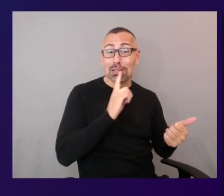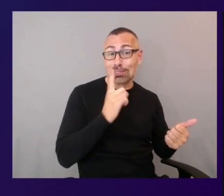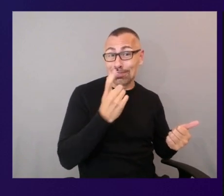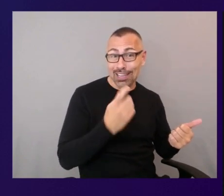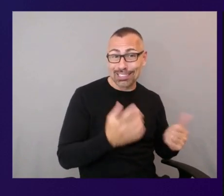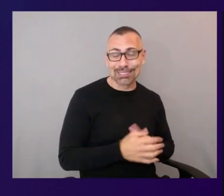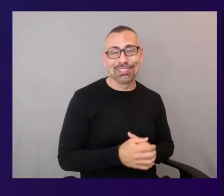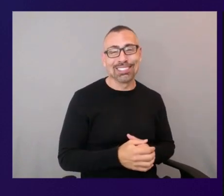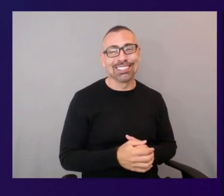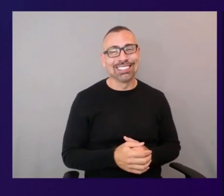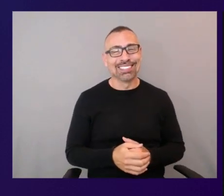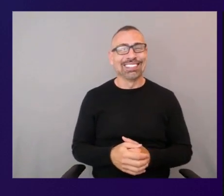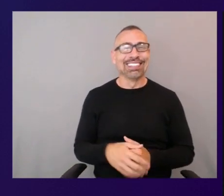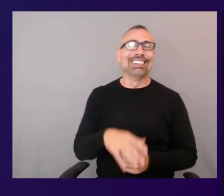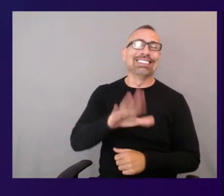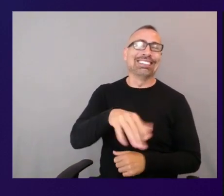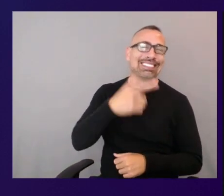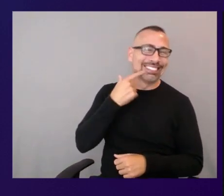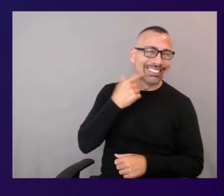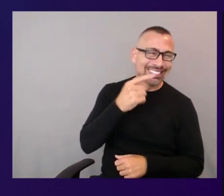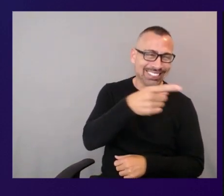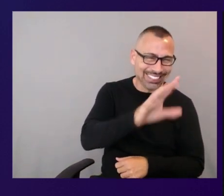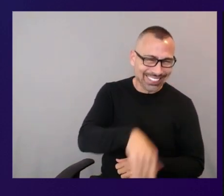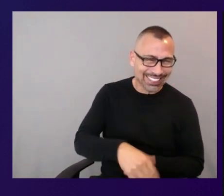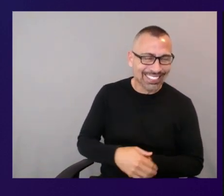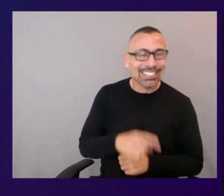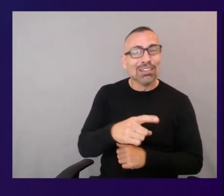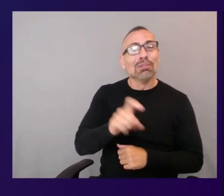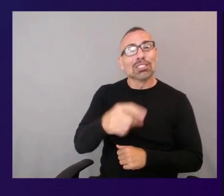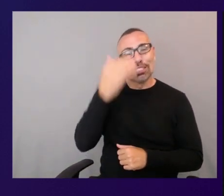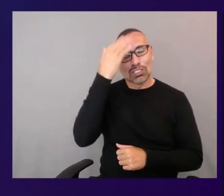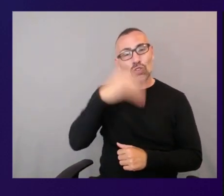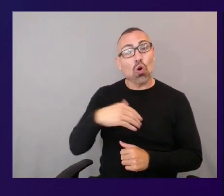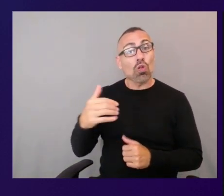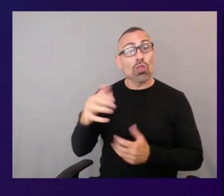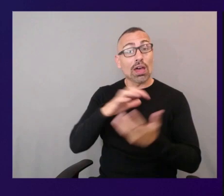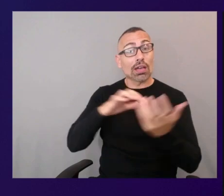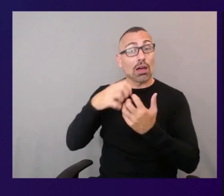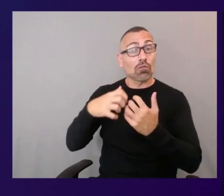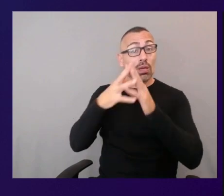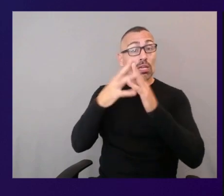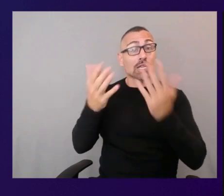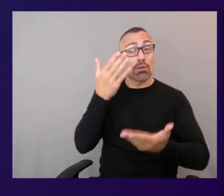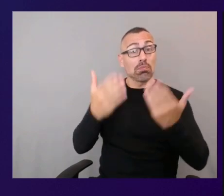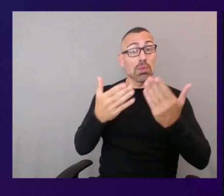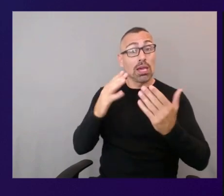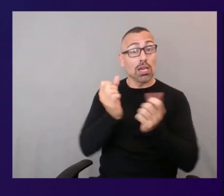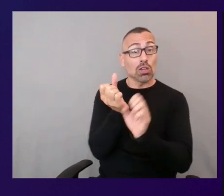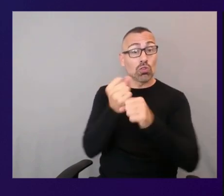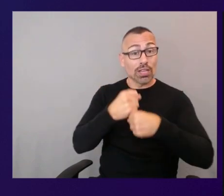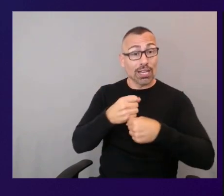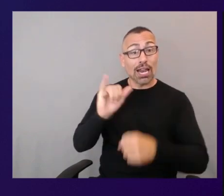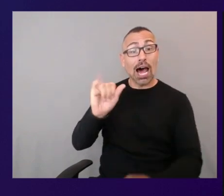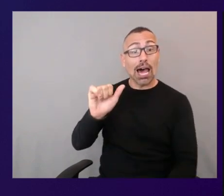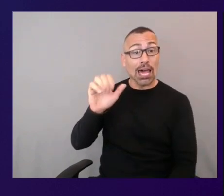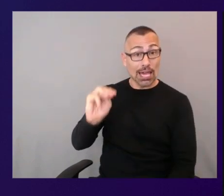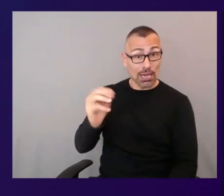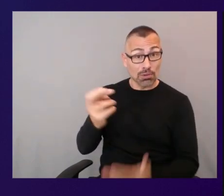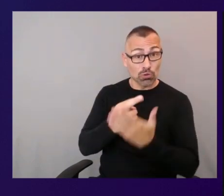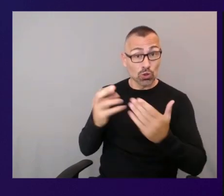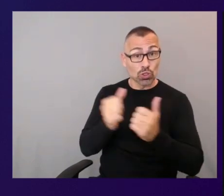acknowledge that cloud formation might create im resources with custom names once you've done that you can go ahead and hit submit